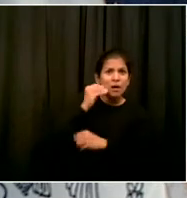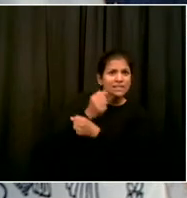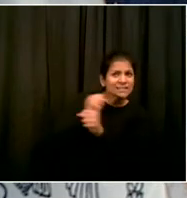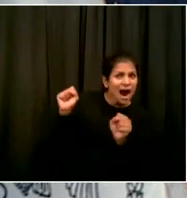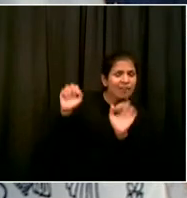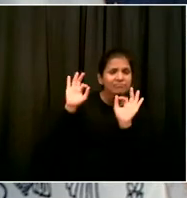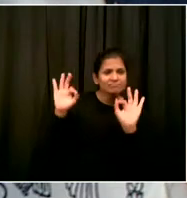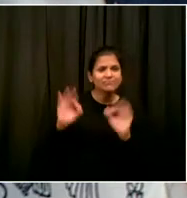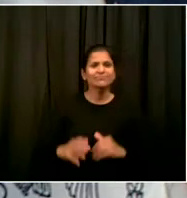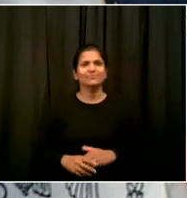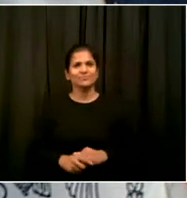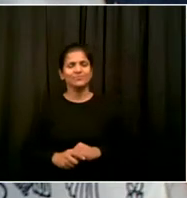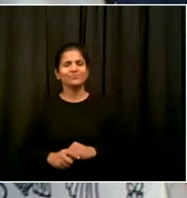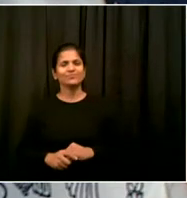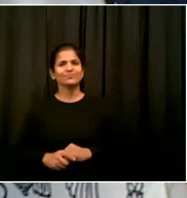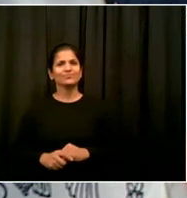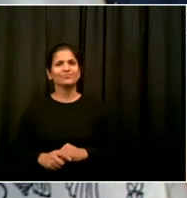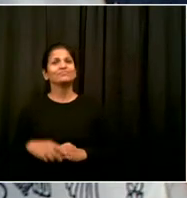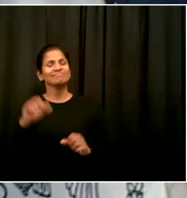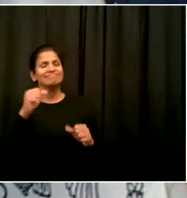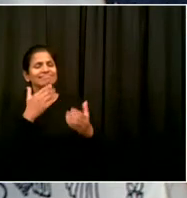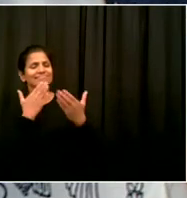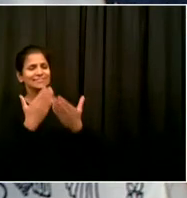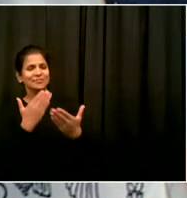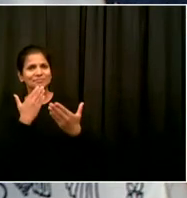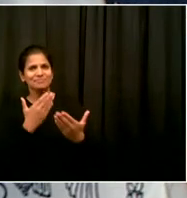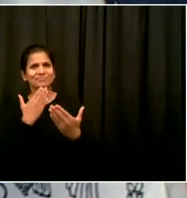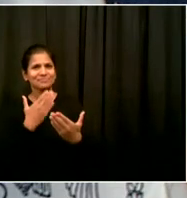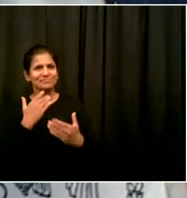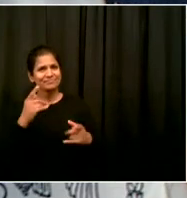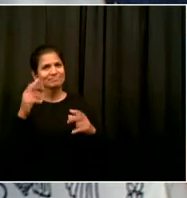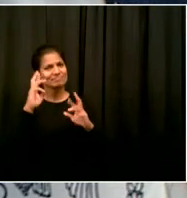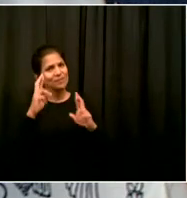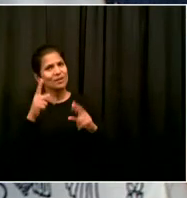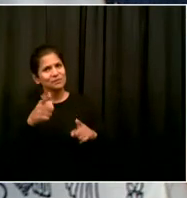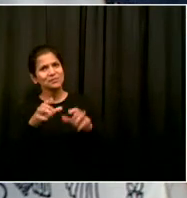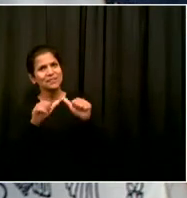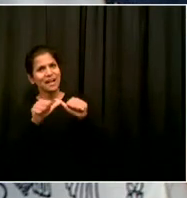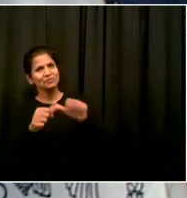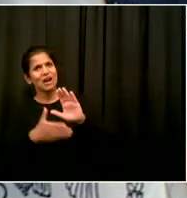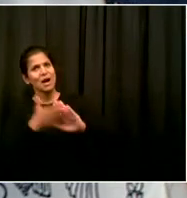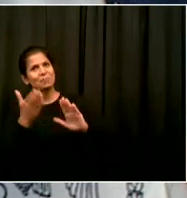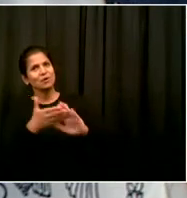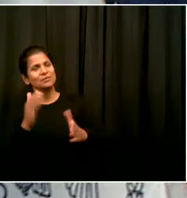times. And I wish you and your families stay safe and healthy. Thank you. Thank you.